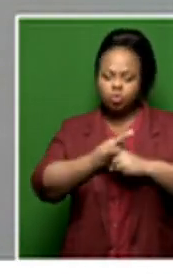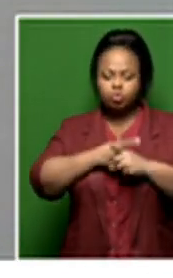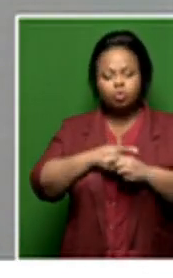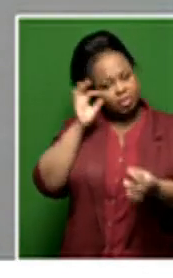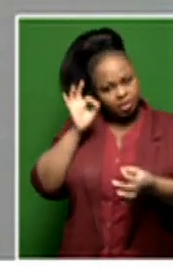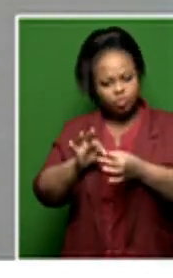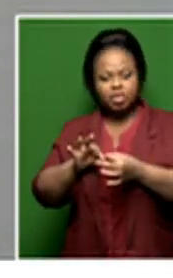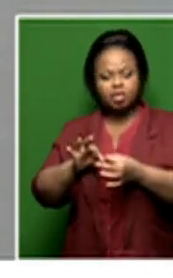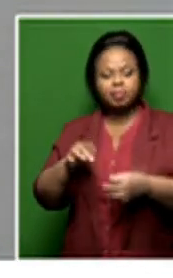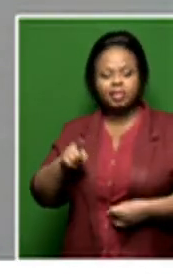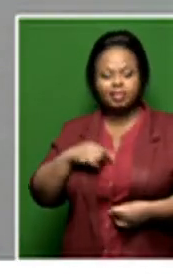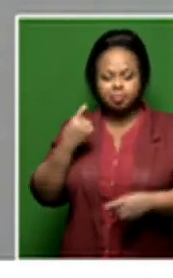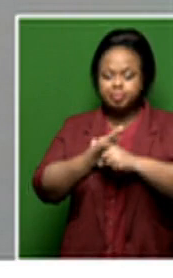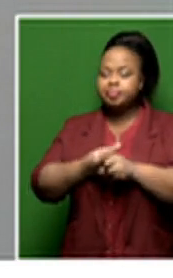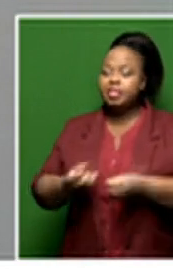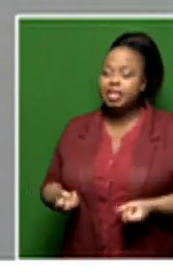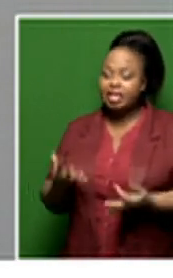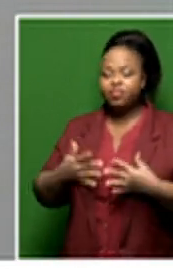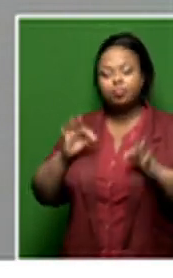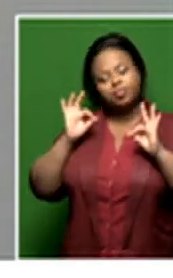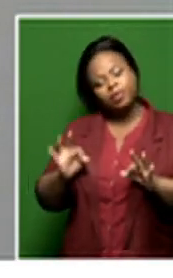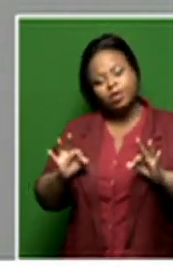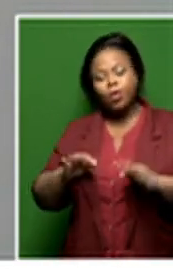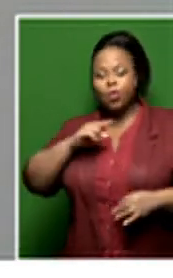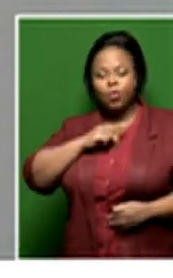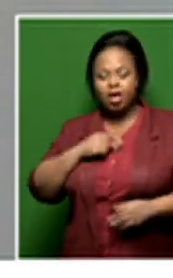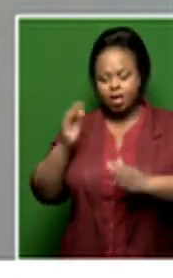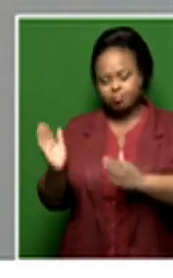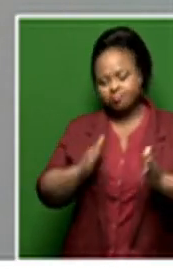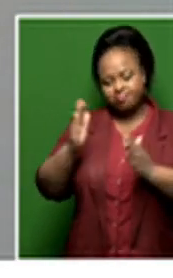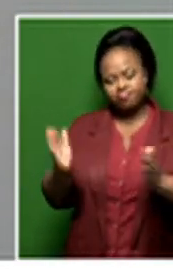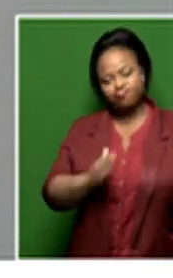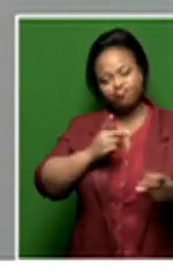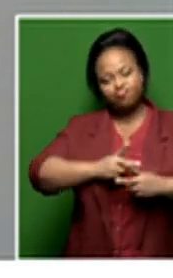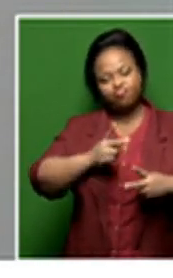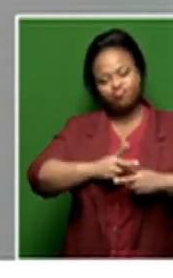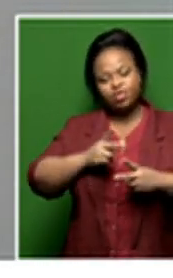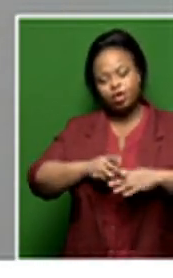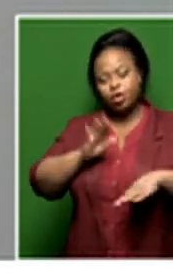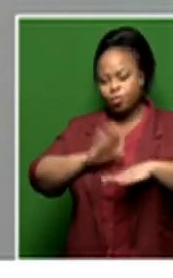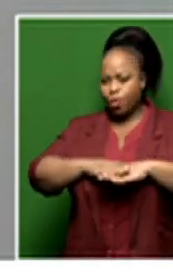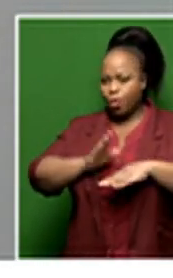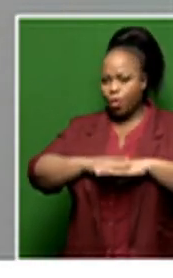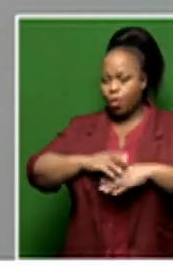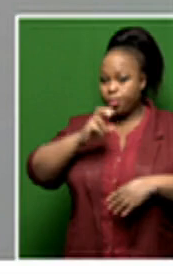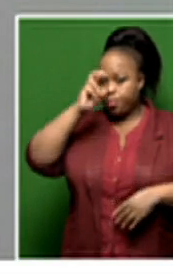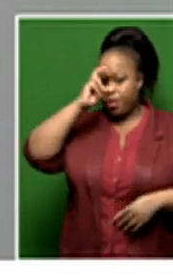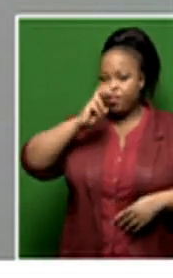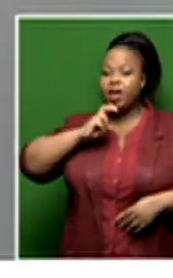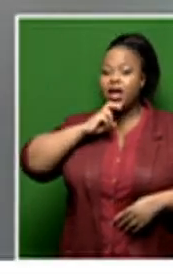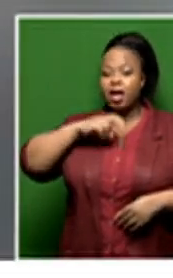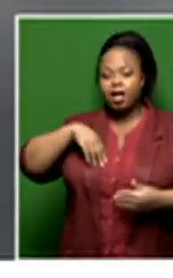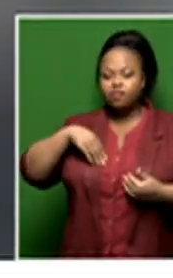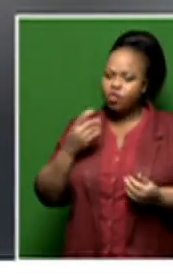gave them a lift. His arrangements raised the profile of